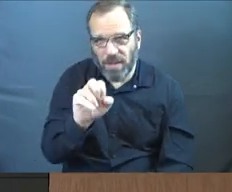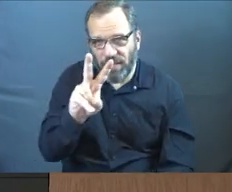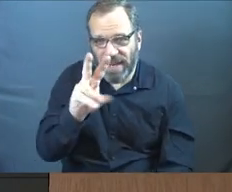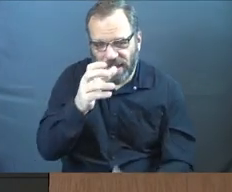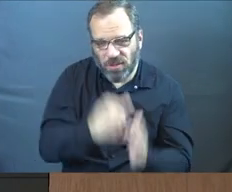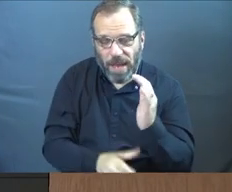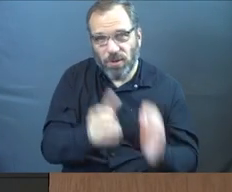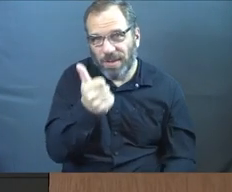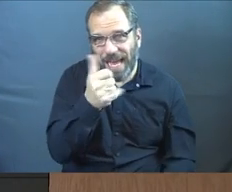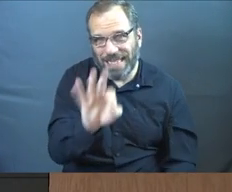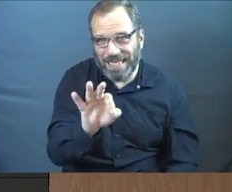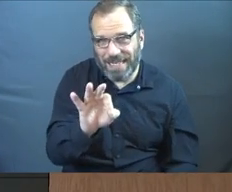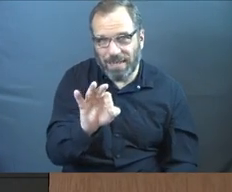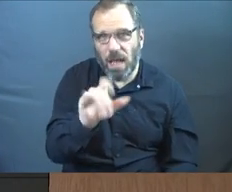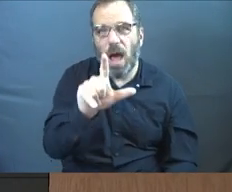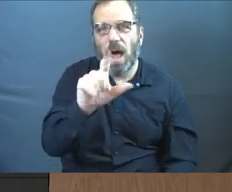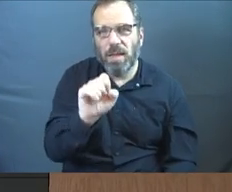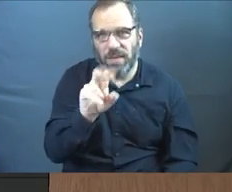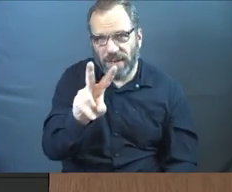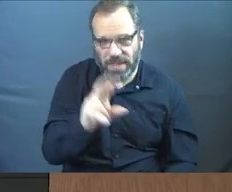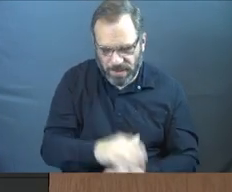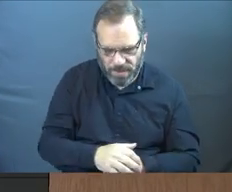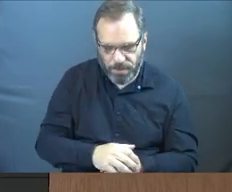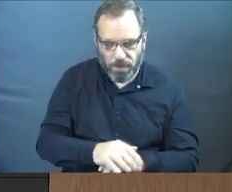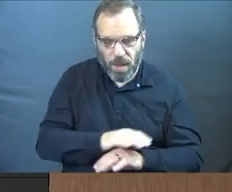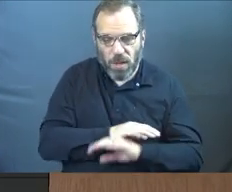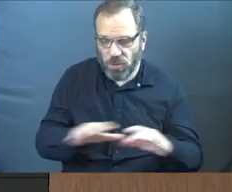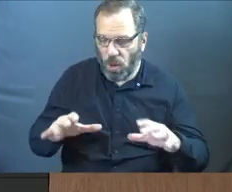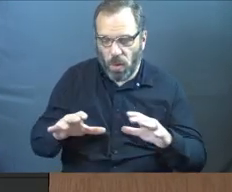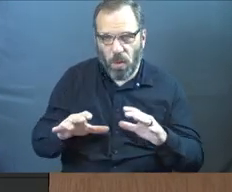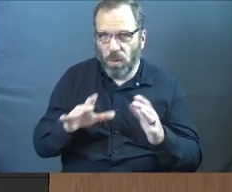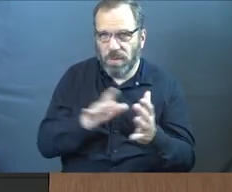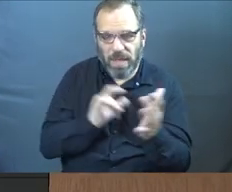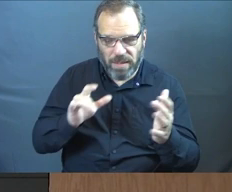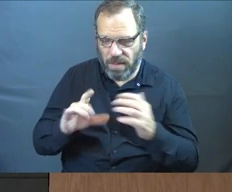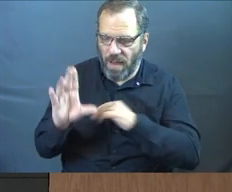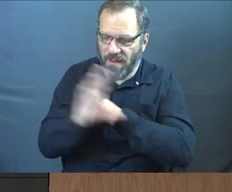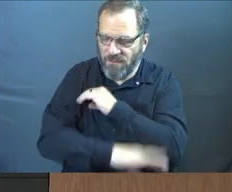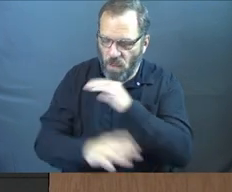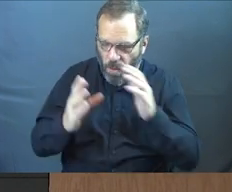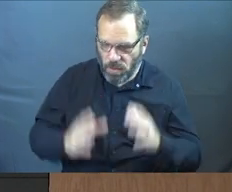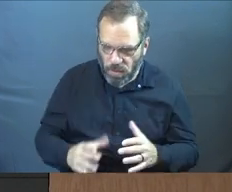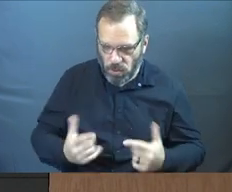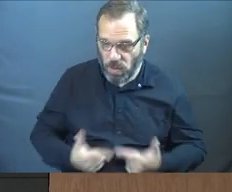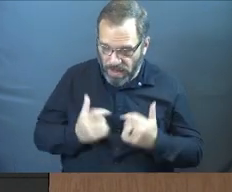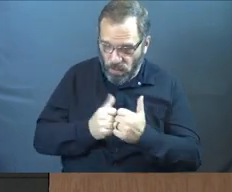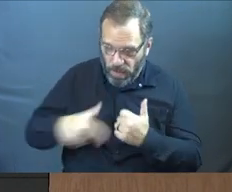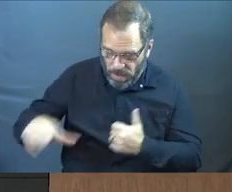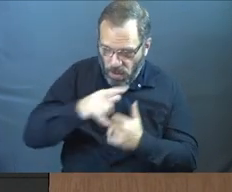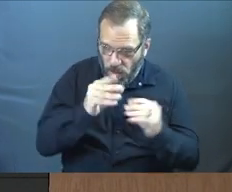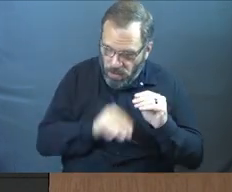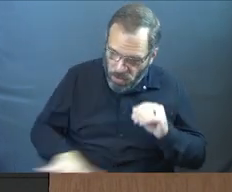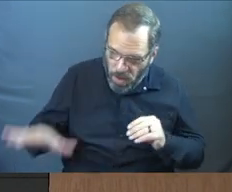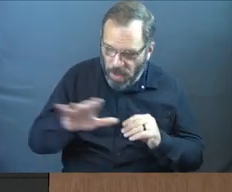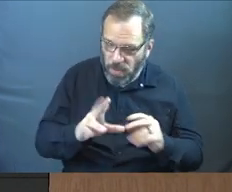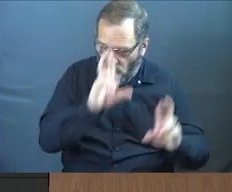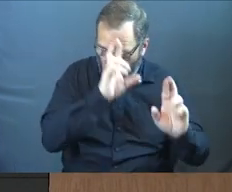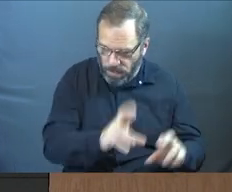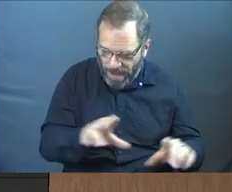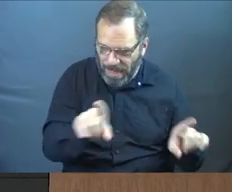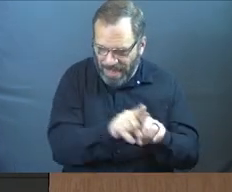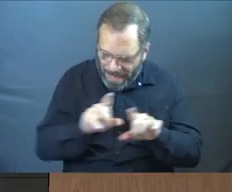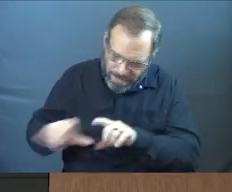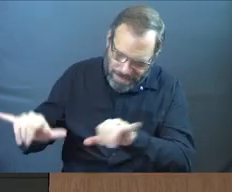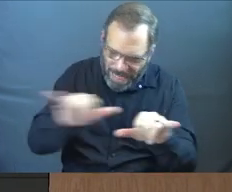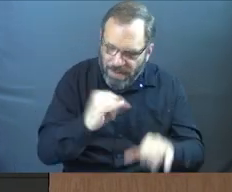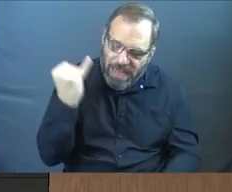really interesting. Do not take advantage of foreigners who live among you in your land. Treat them like